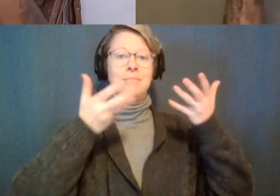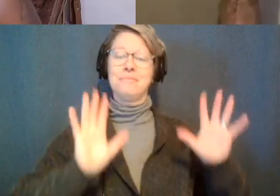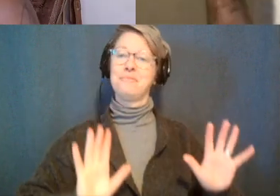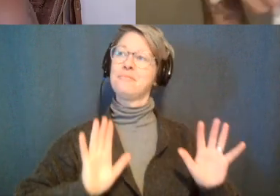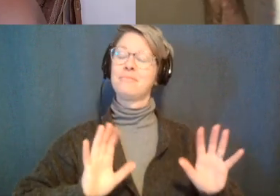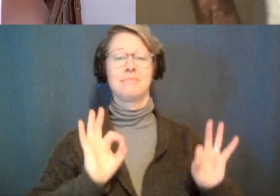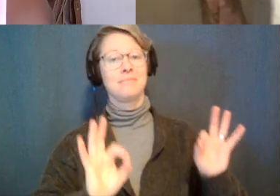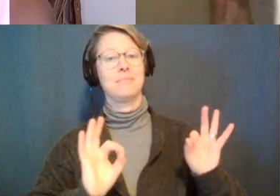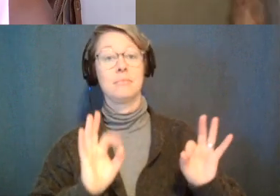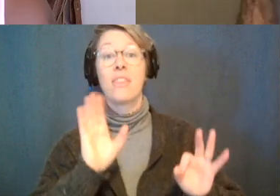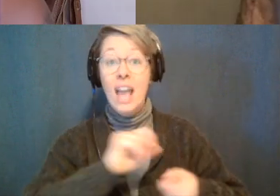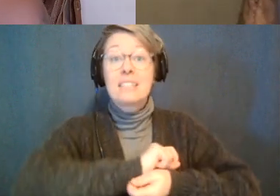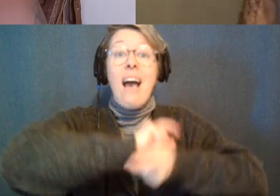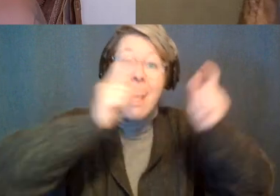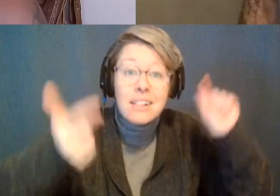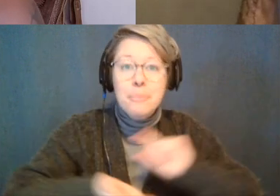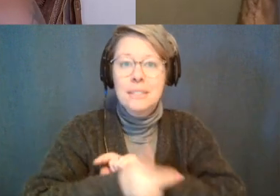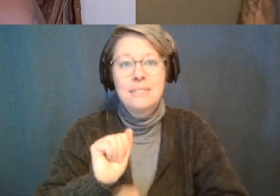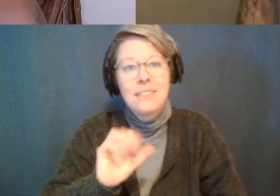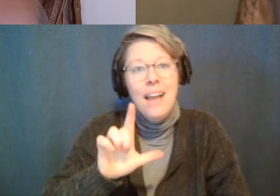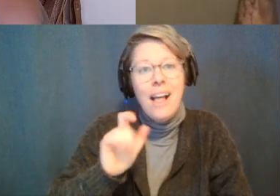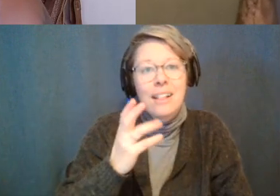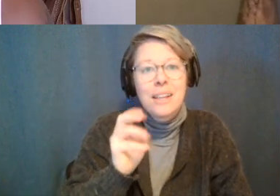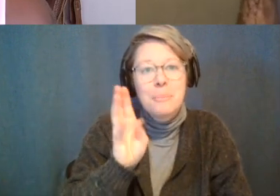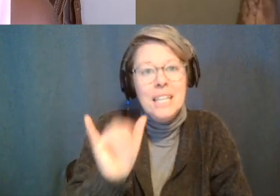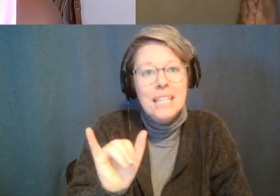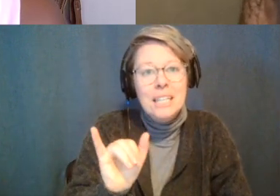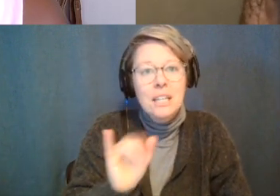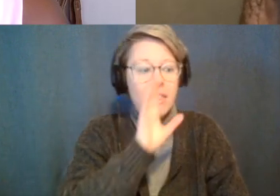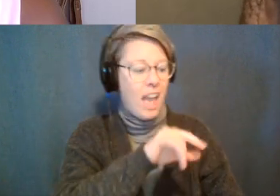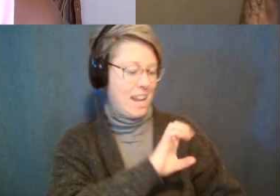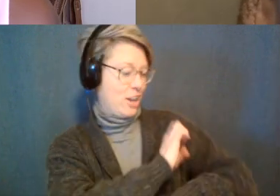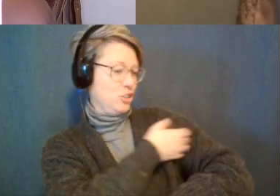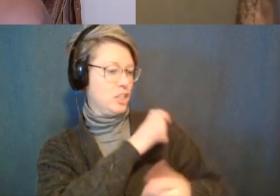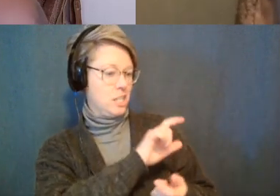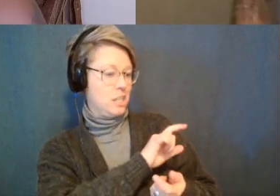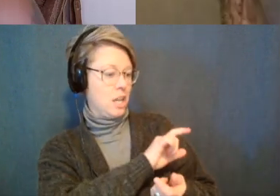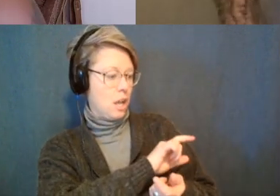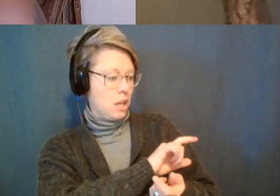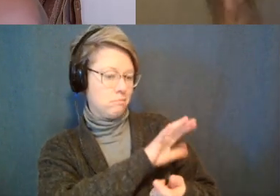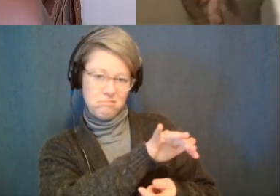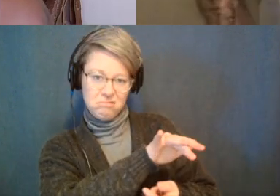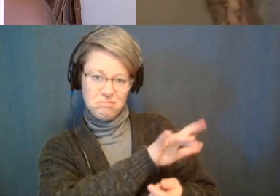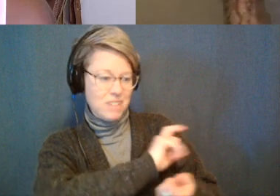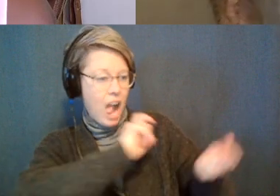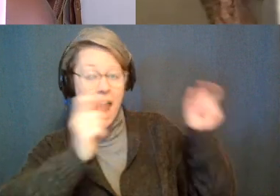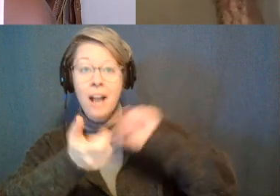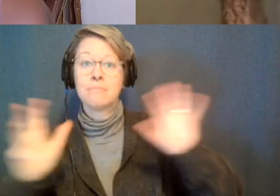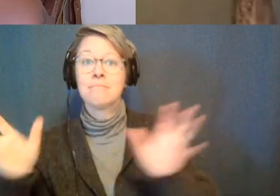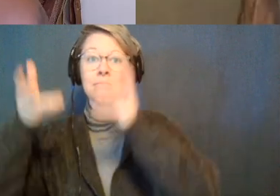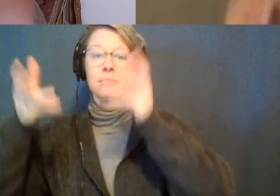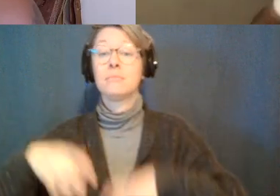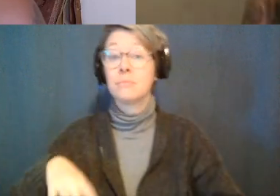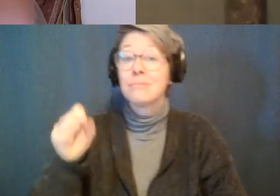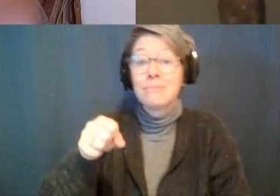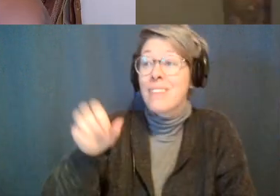alchemizing that energy taking it from one state and and turning it into another state and you know this is tantra